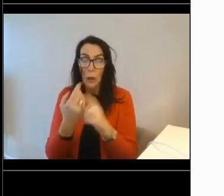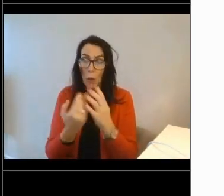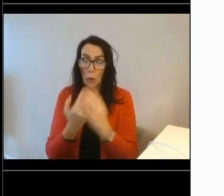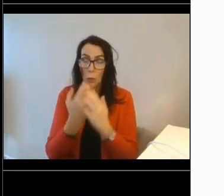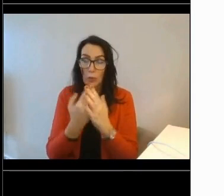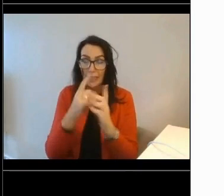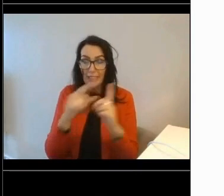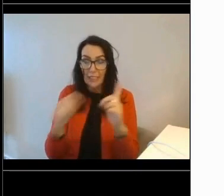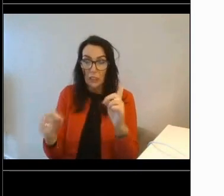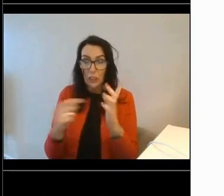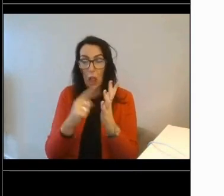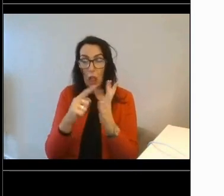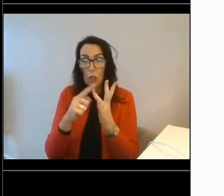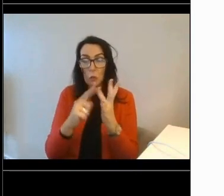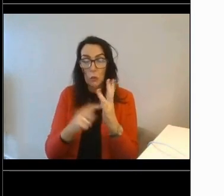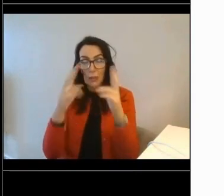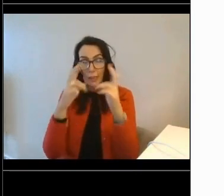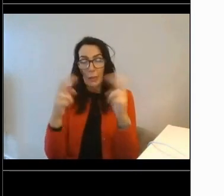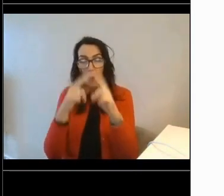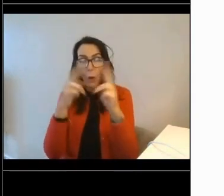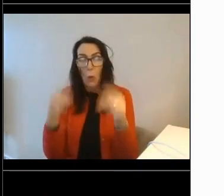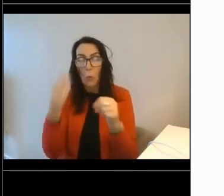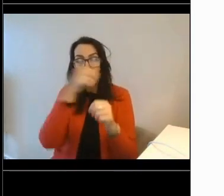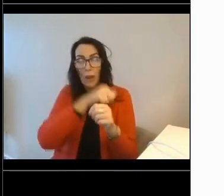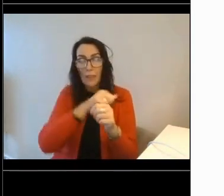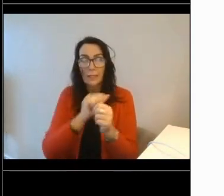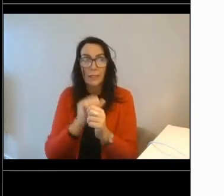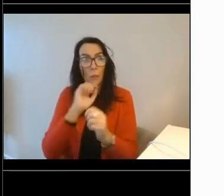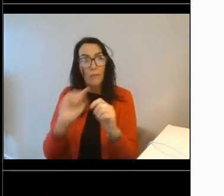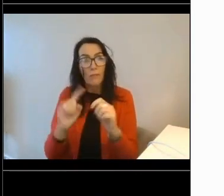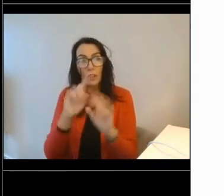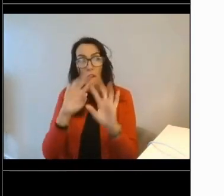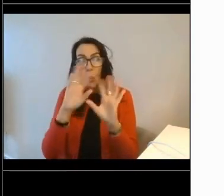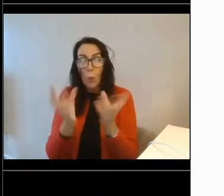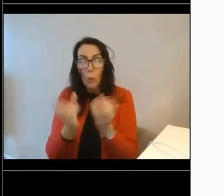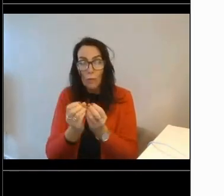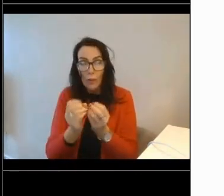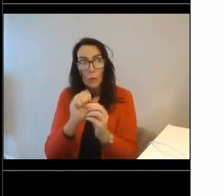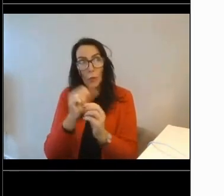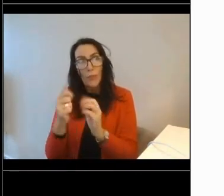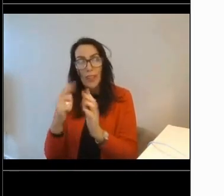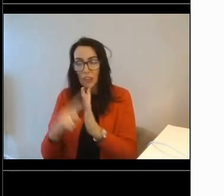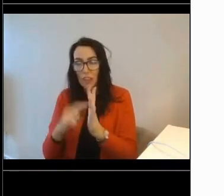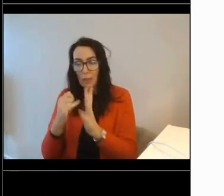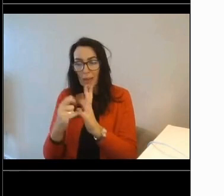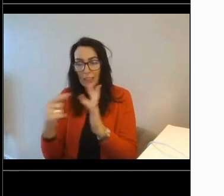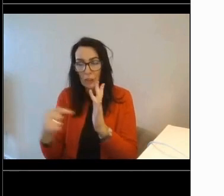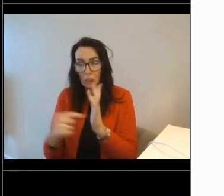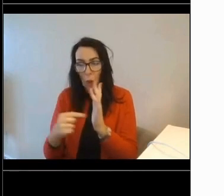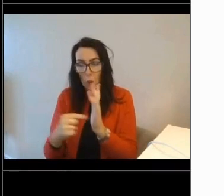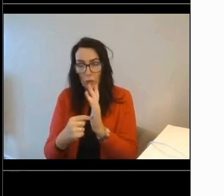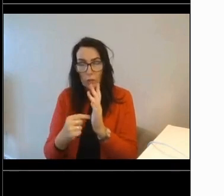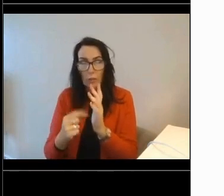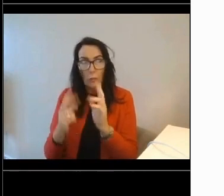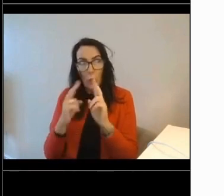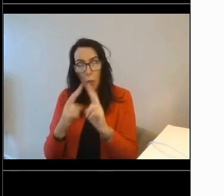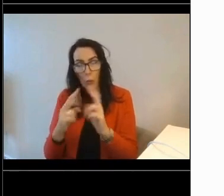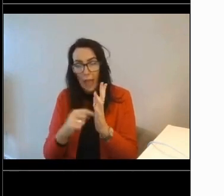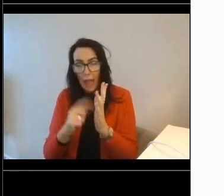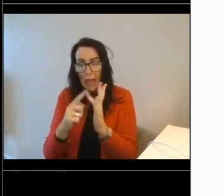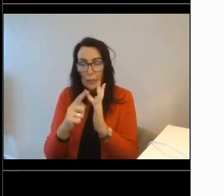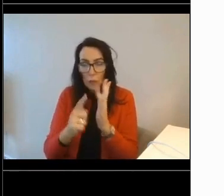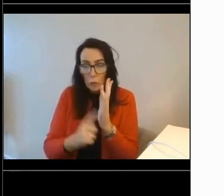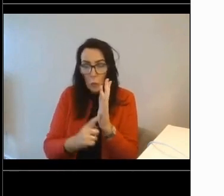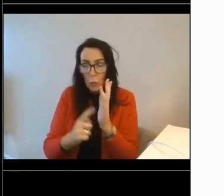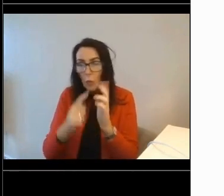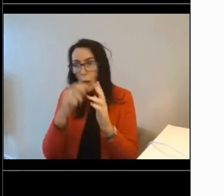Homewise. I'll start by giving a short product overview and then turn it over to my colleagues, Jamie and Scott. We'll give a demo of the tool and discuss some of the inner workings